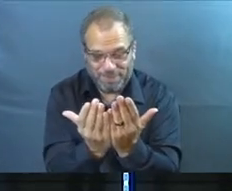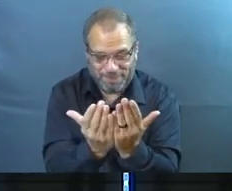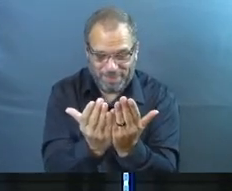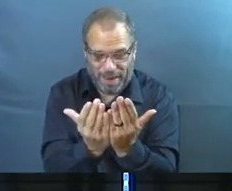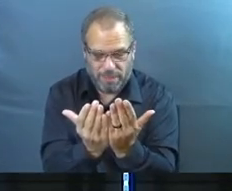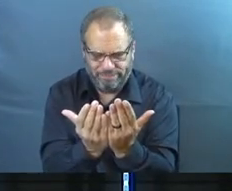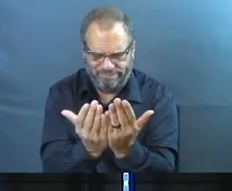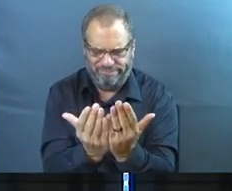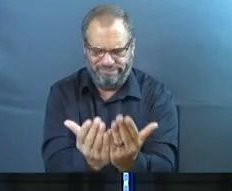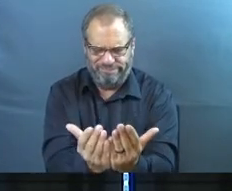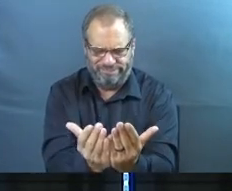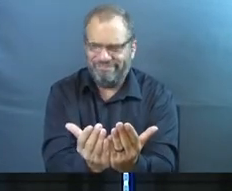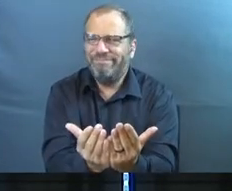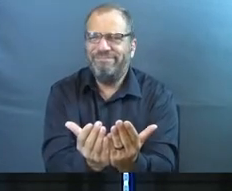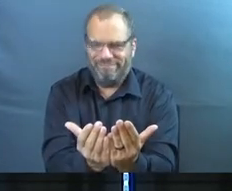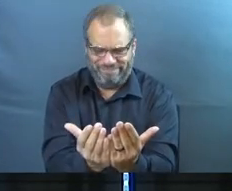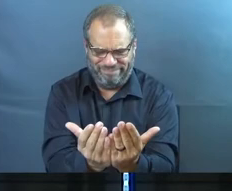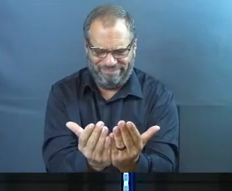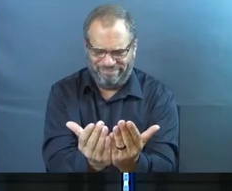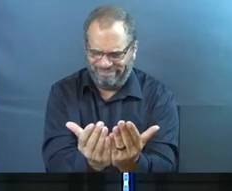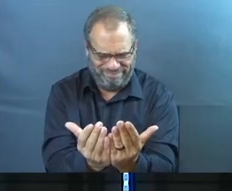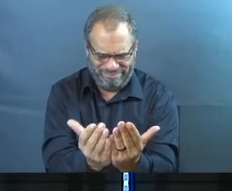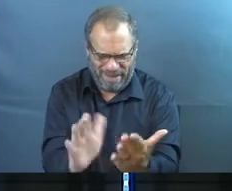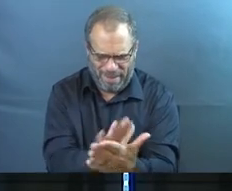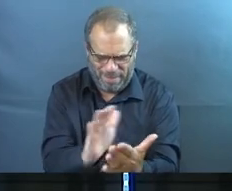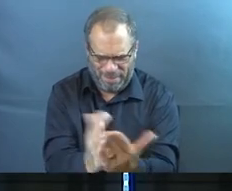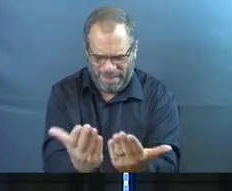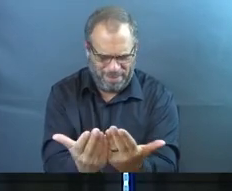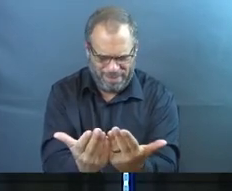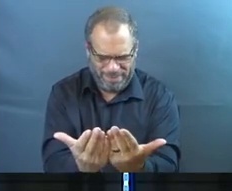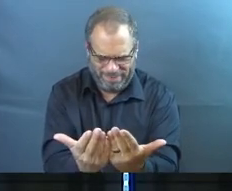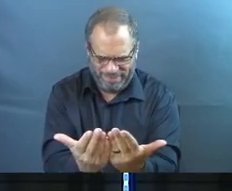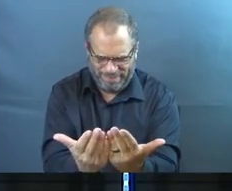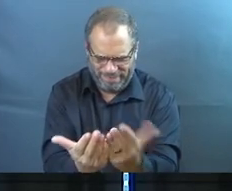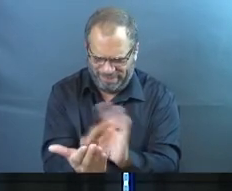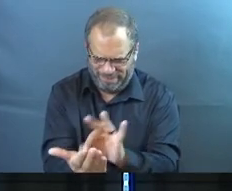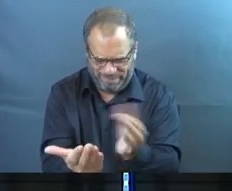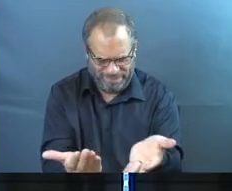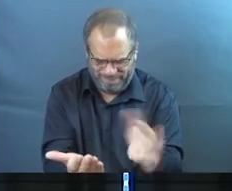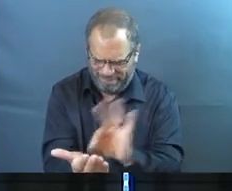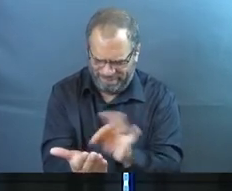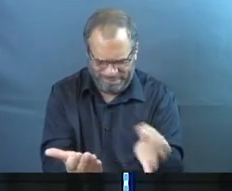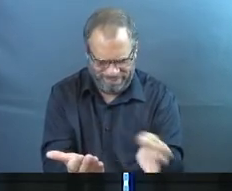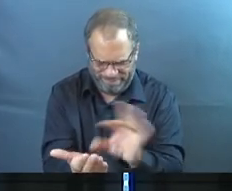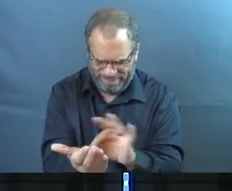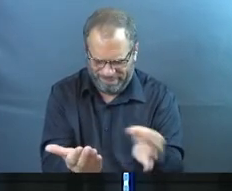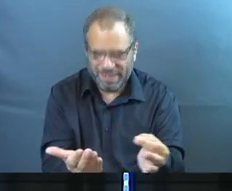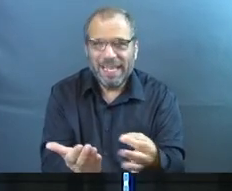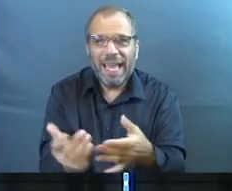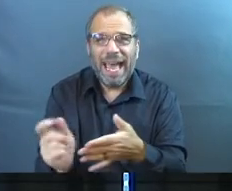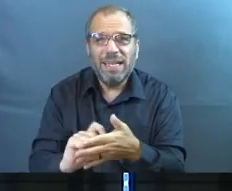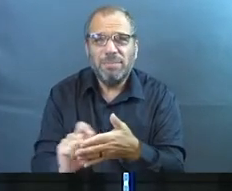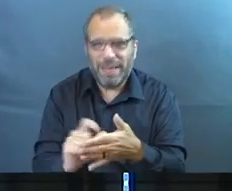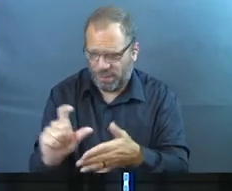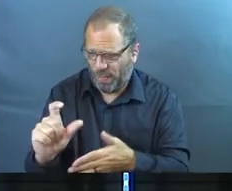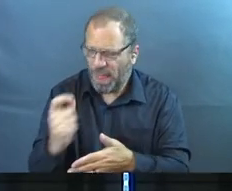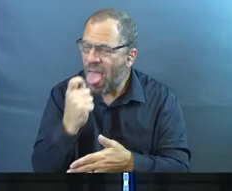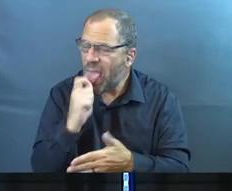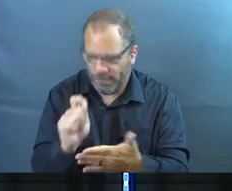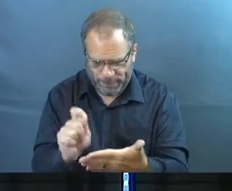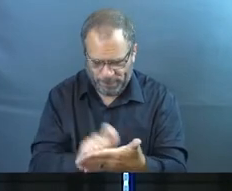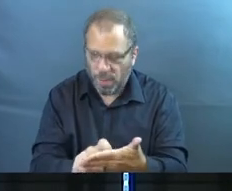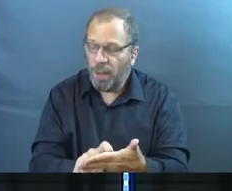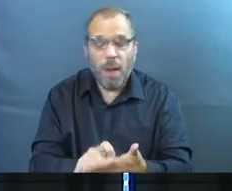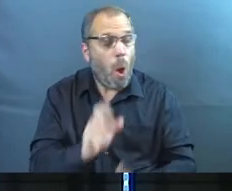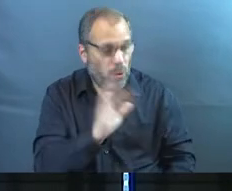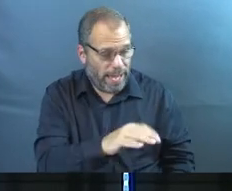And it was just like, I don't know, it was just all these papers with a little cover on it and she gave me this little like golf pencil and